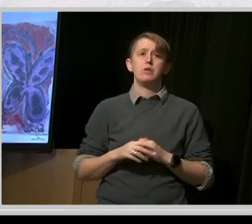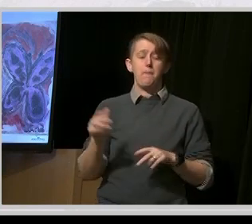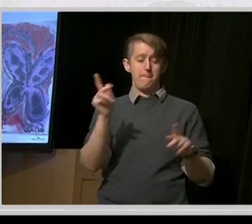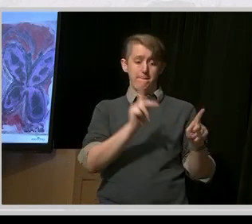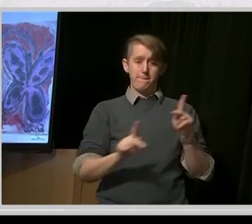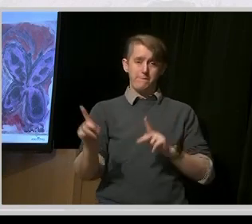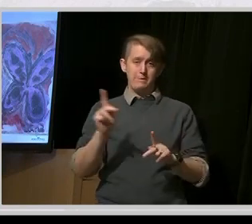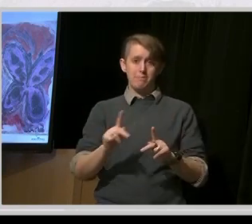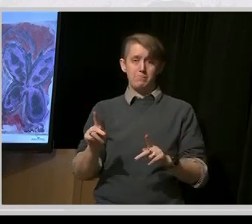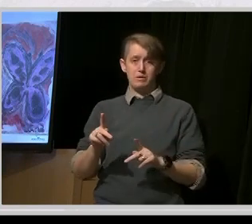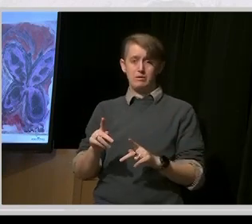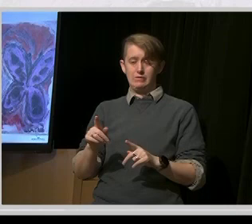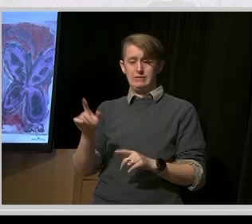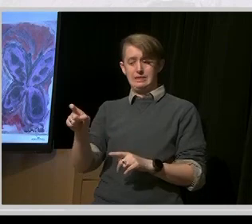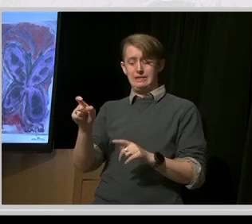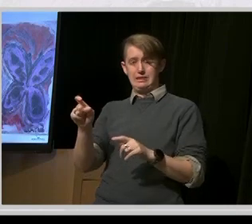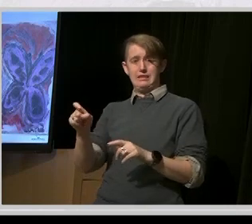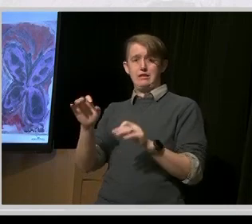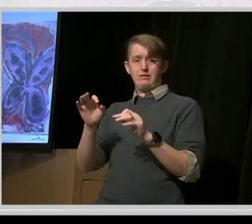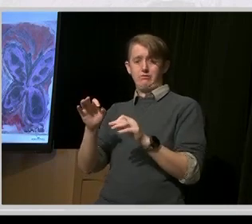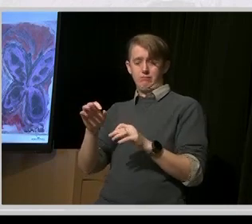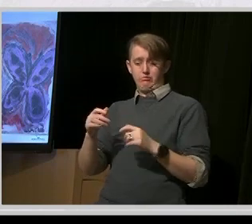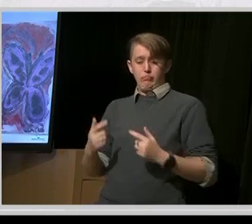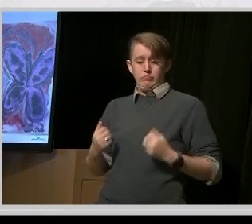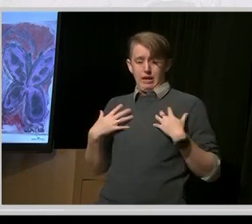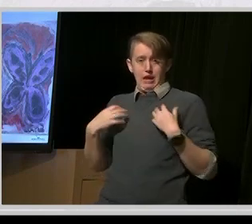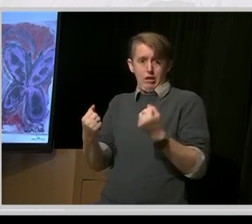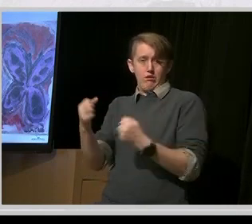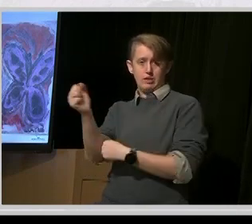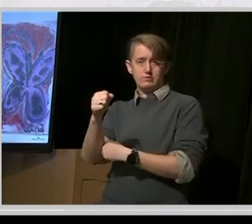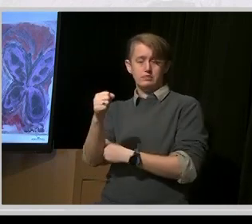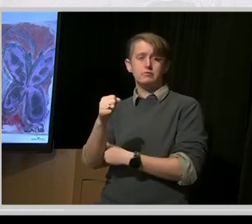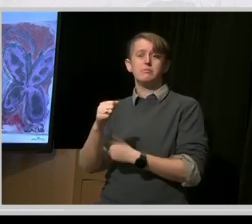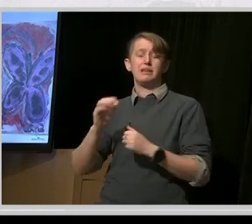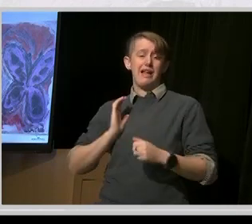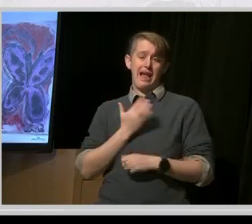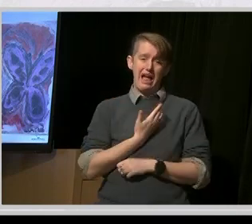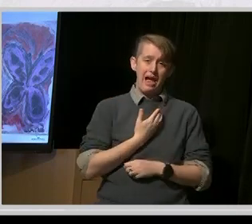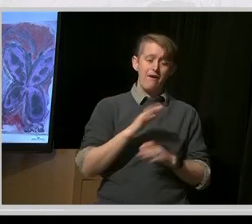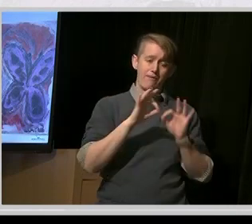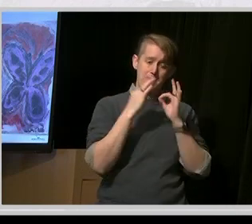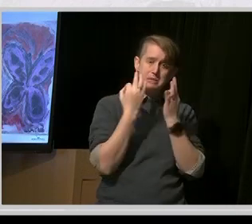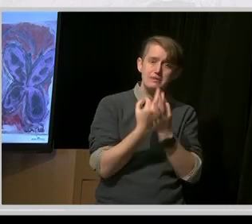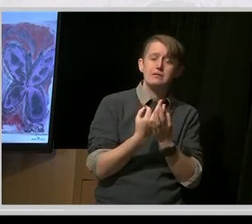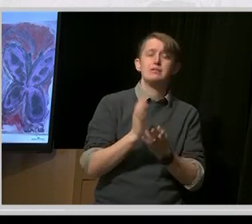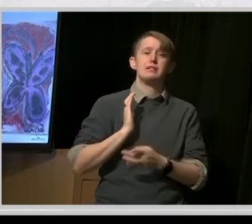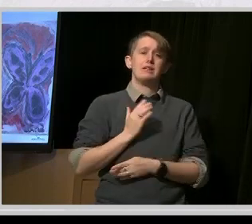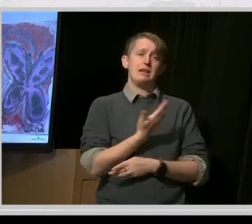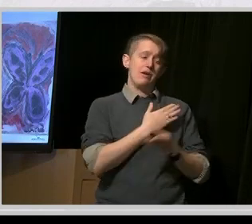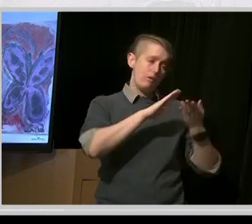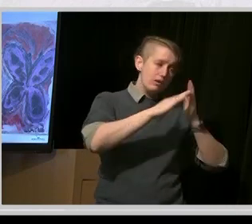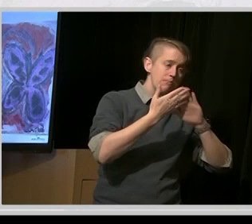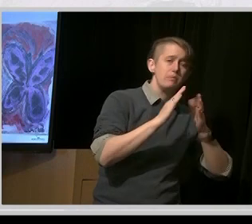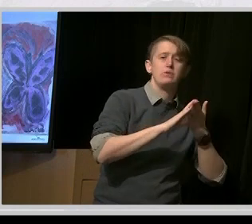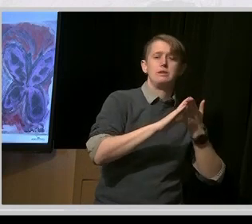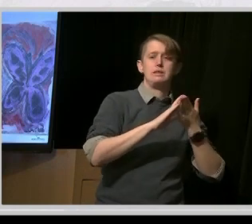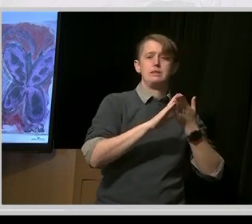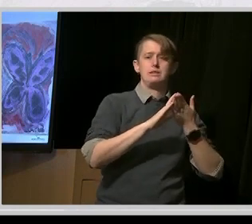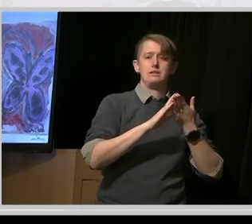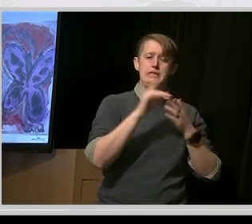as well as our communities, so that our Nova Scotians can feel whole again.